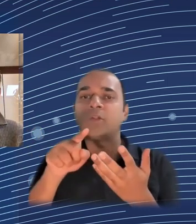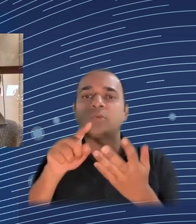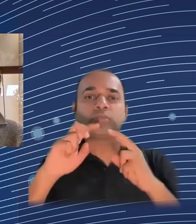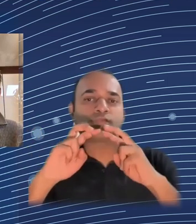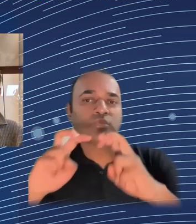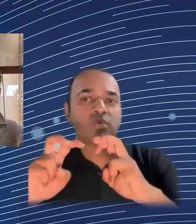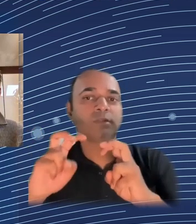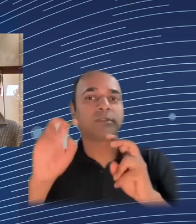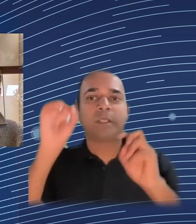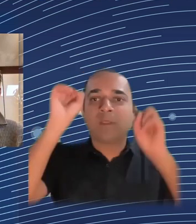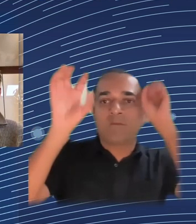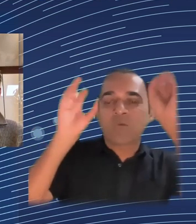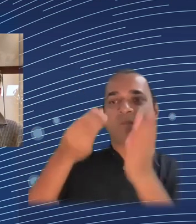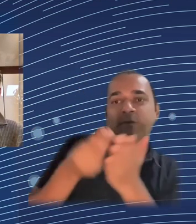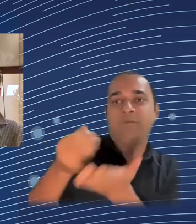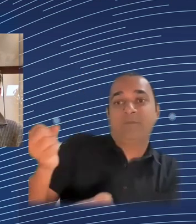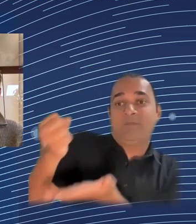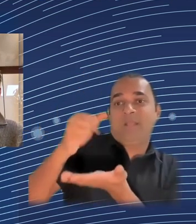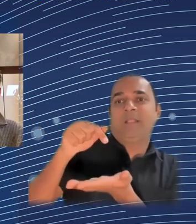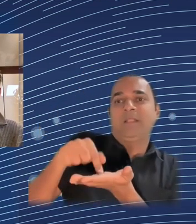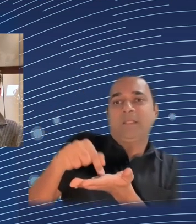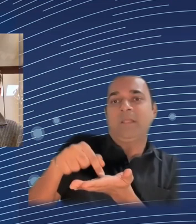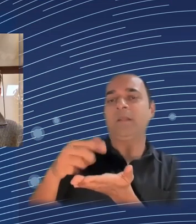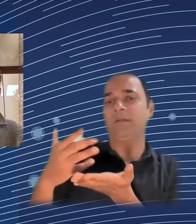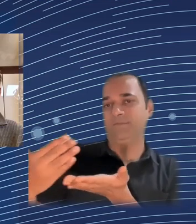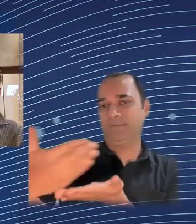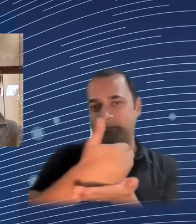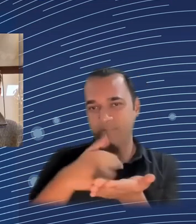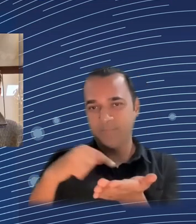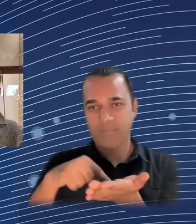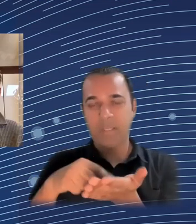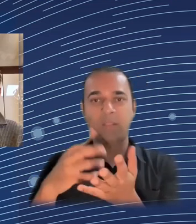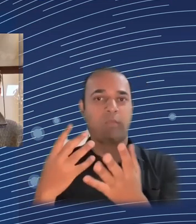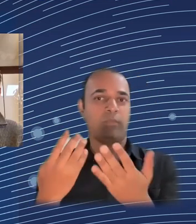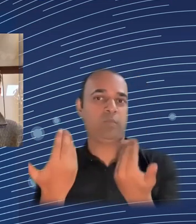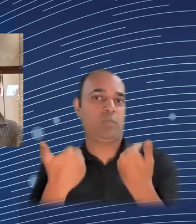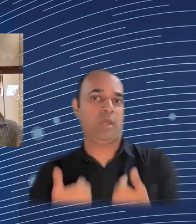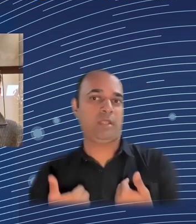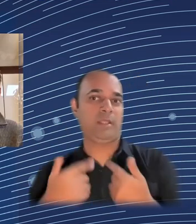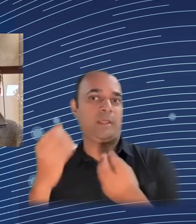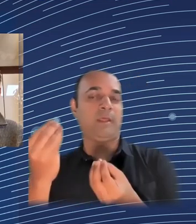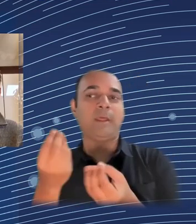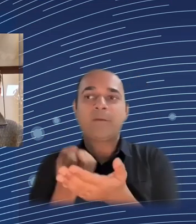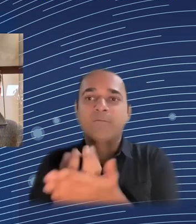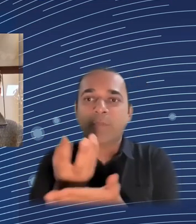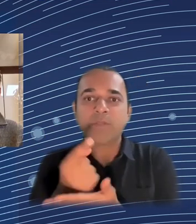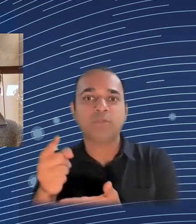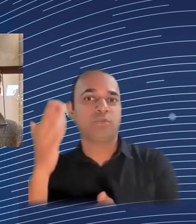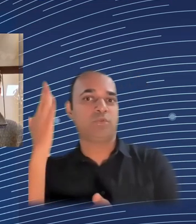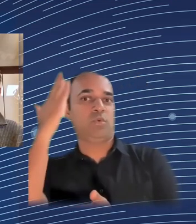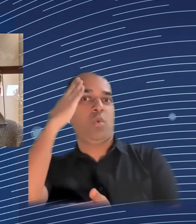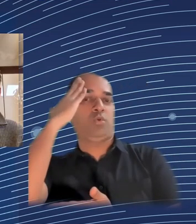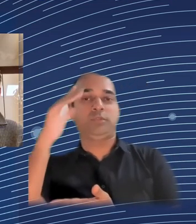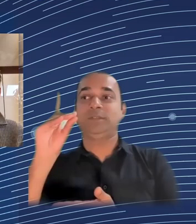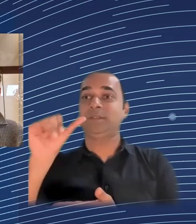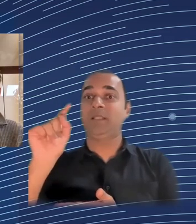widely. So I have a much more coherent program investing in research and innovation in particularly social science humanities studies.